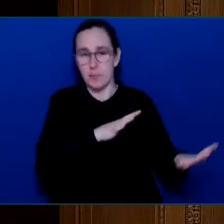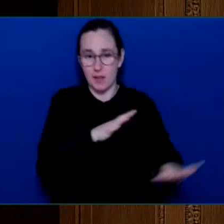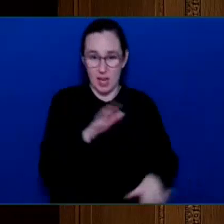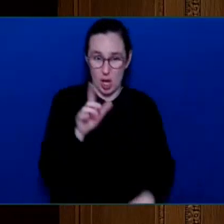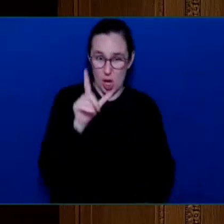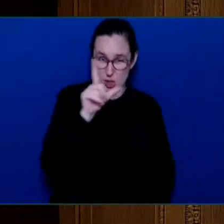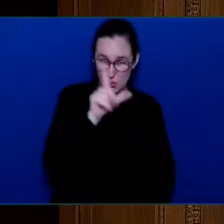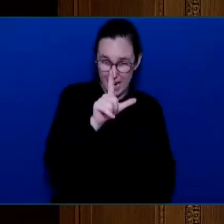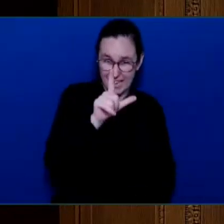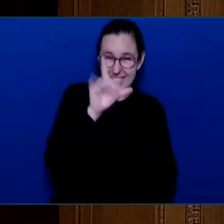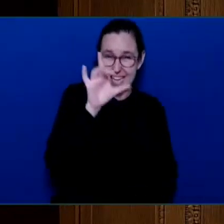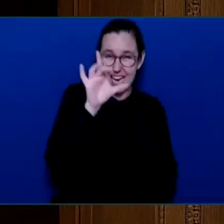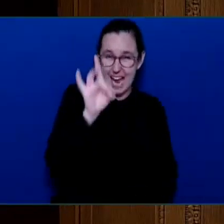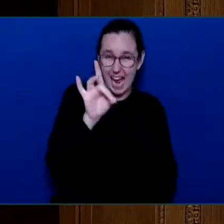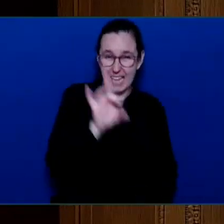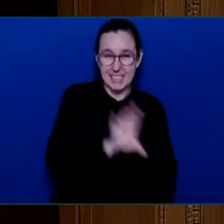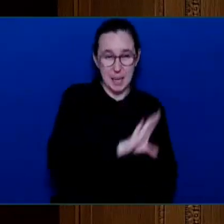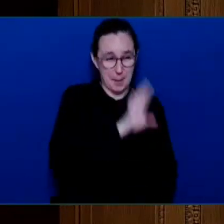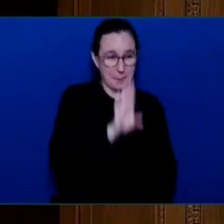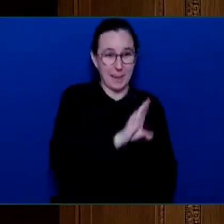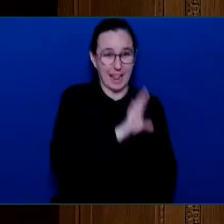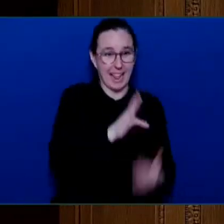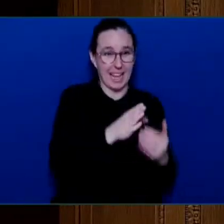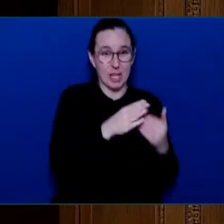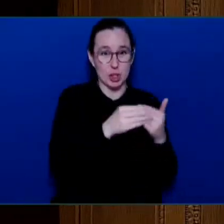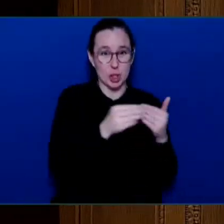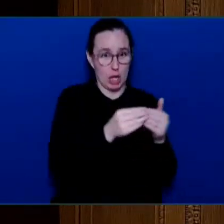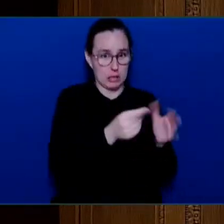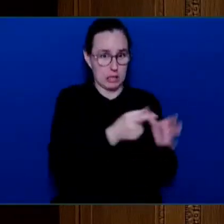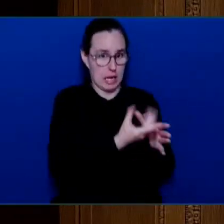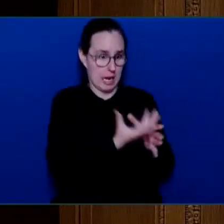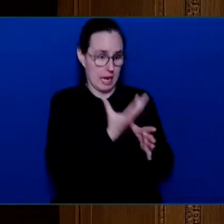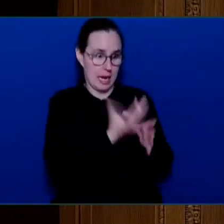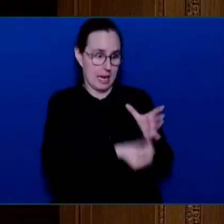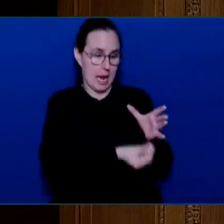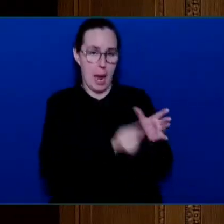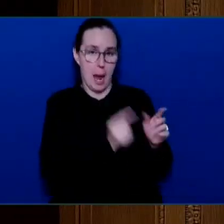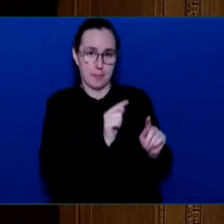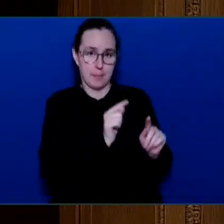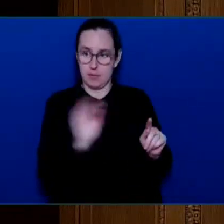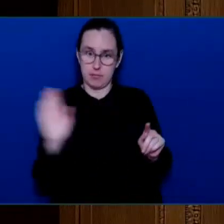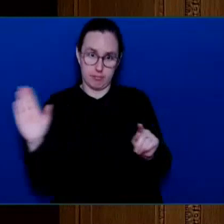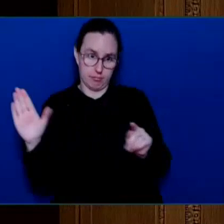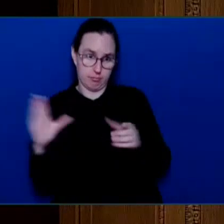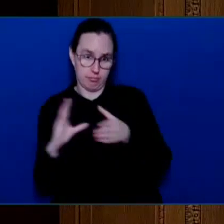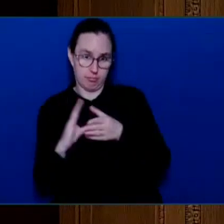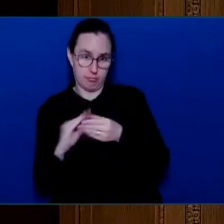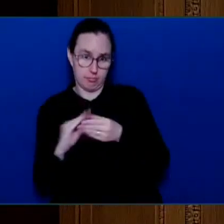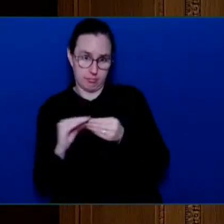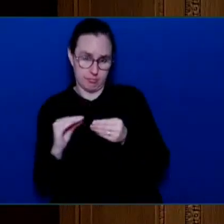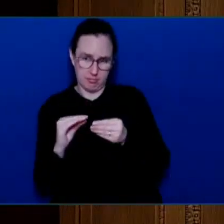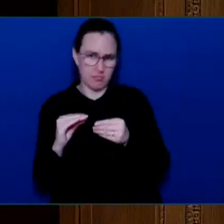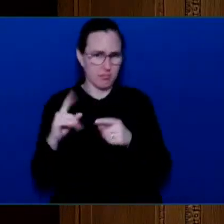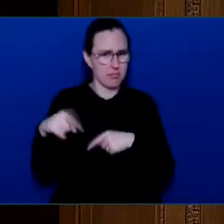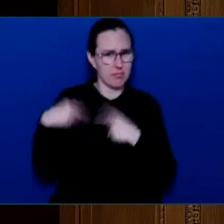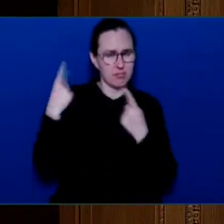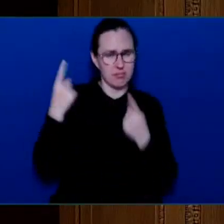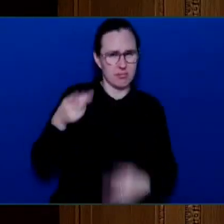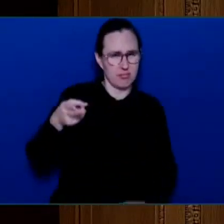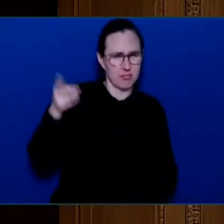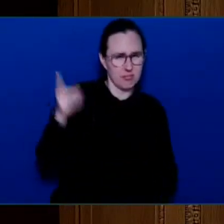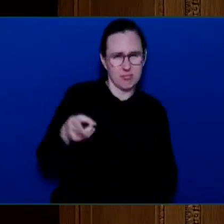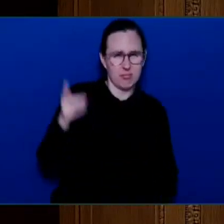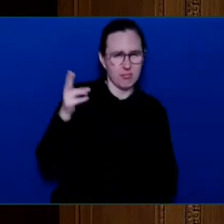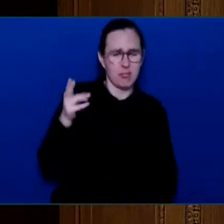what this Minister is saying and what a long-standing, respected member of the government's own Economic Forecast Council is saying.